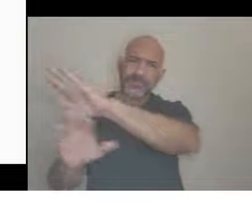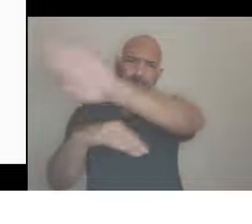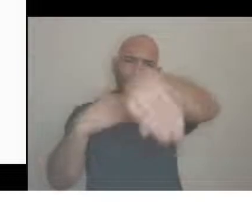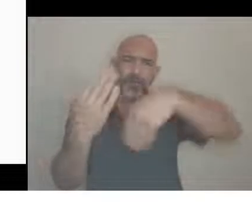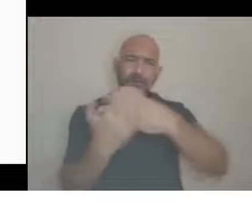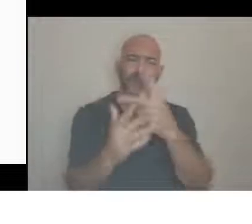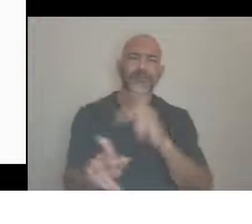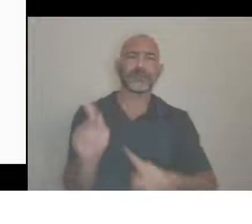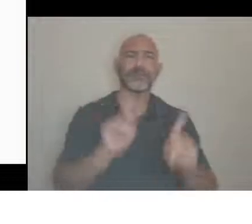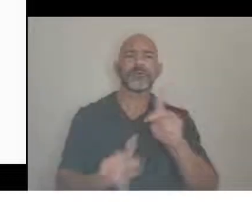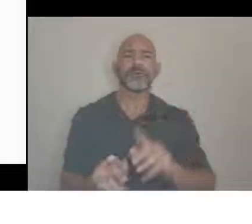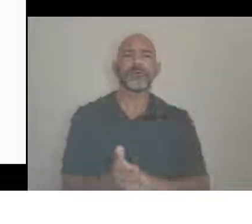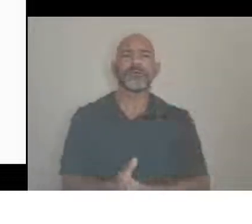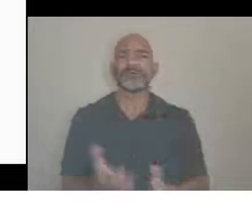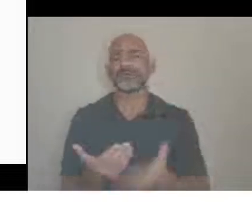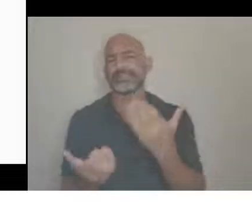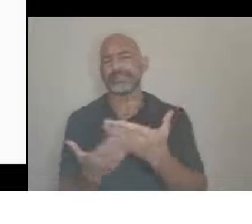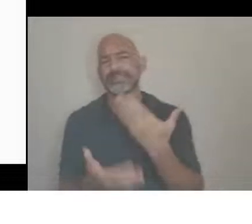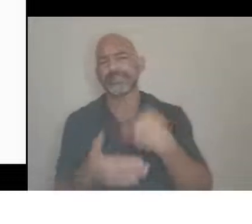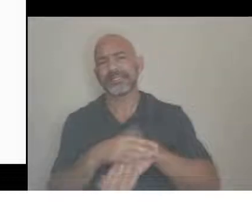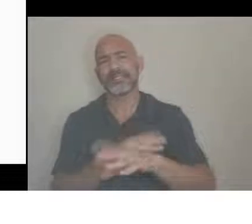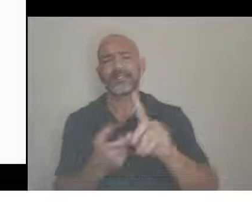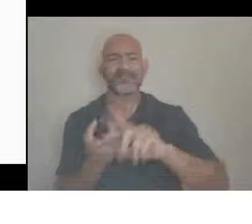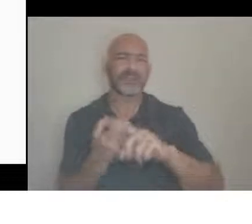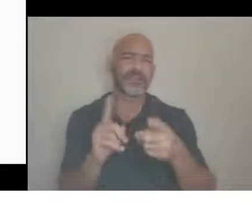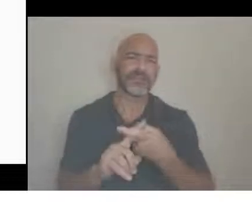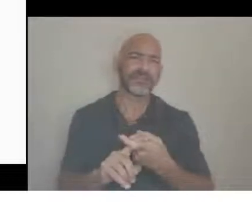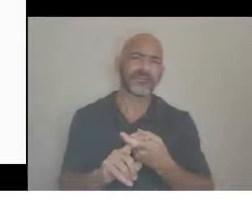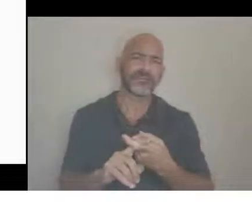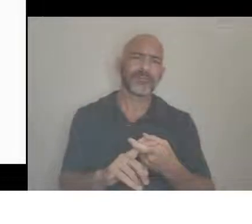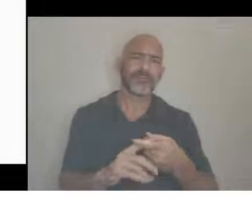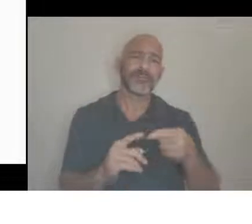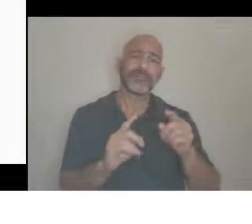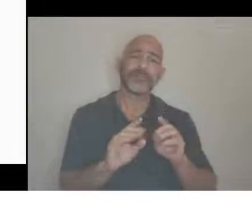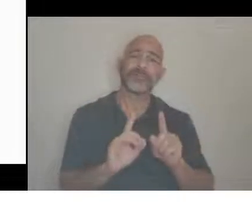in the grocery store, just to build a better community.